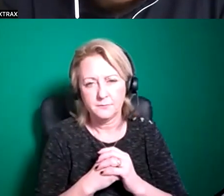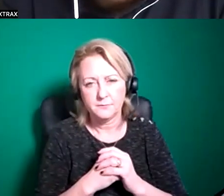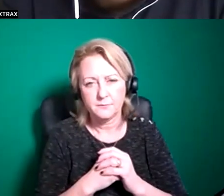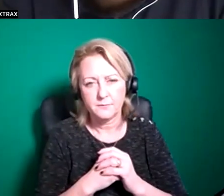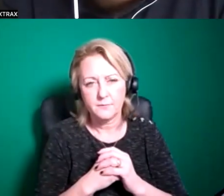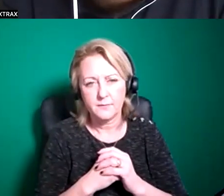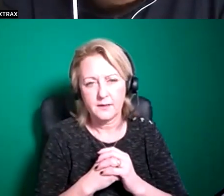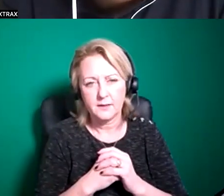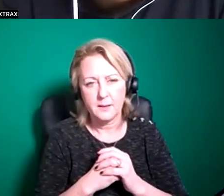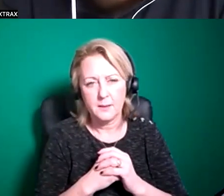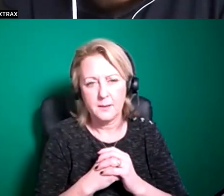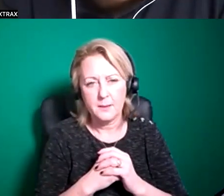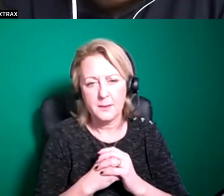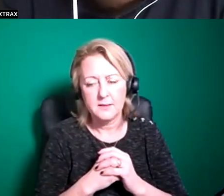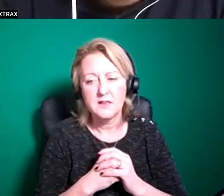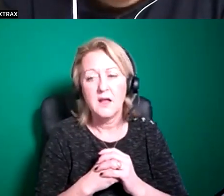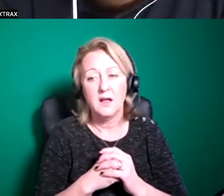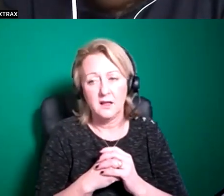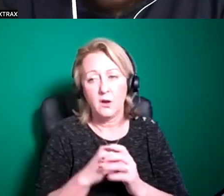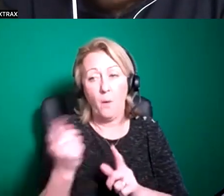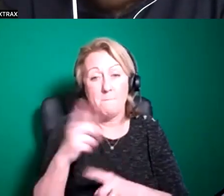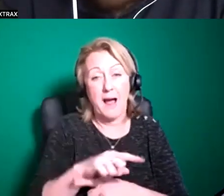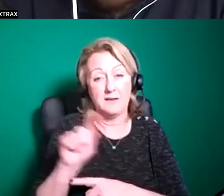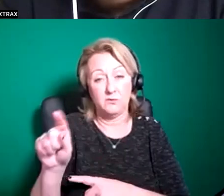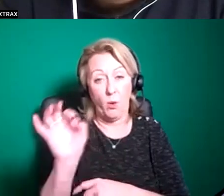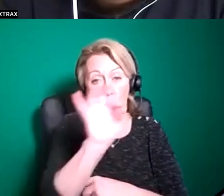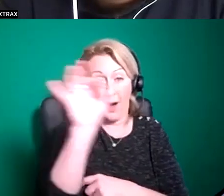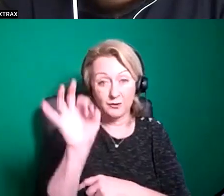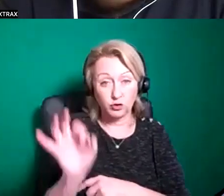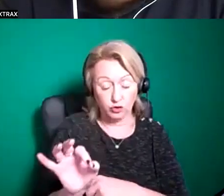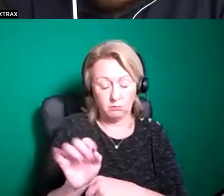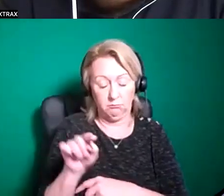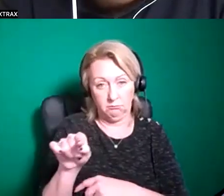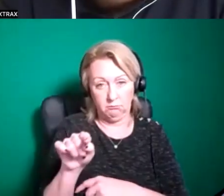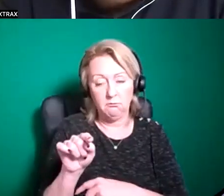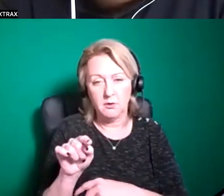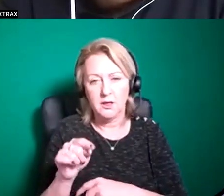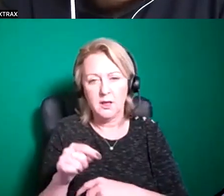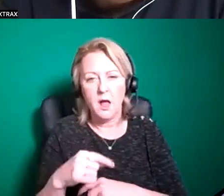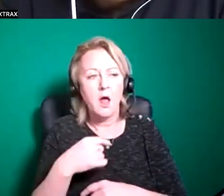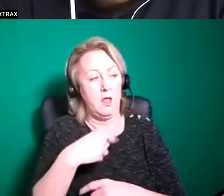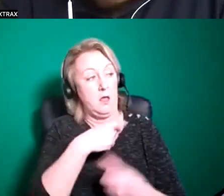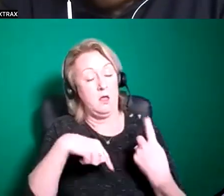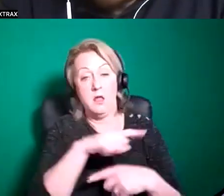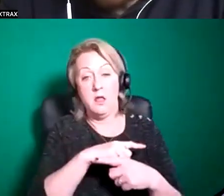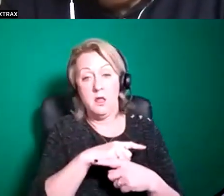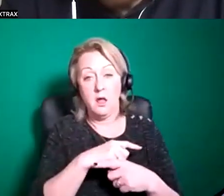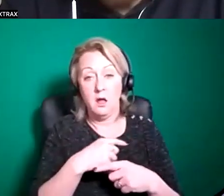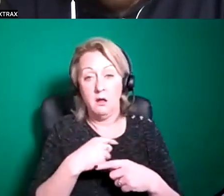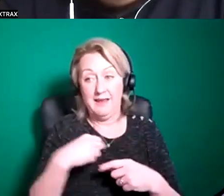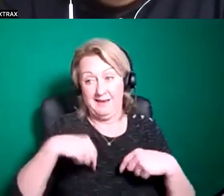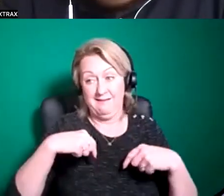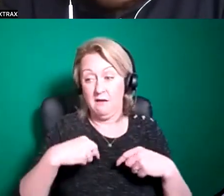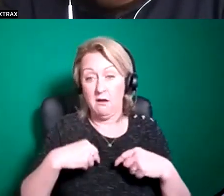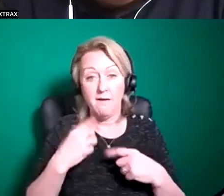is kind of a good and interesting point and i think that uh really what we've found over the last year or year and a